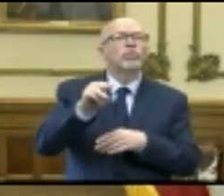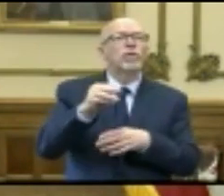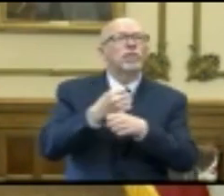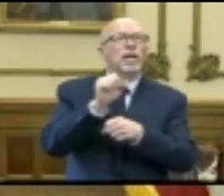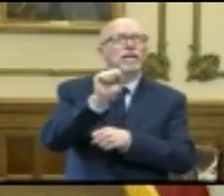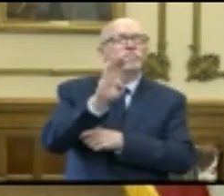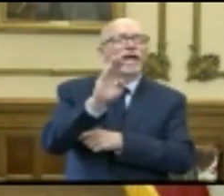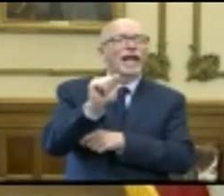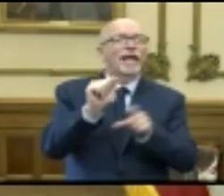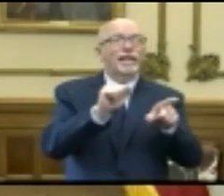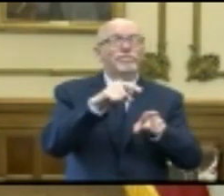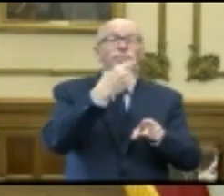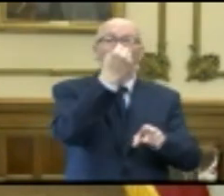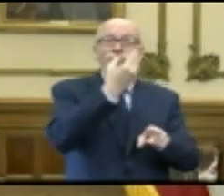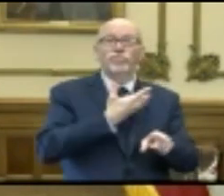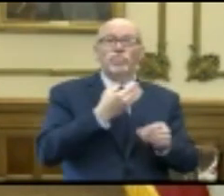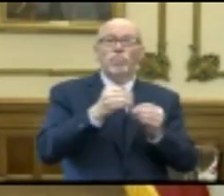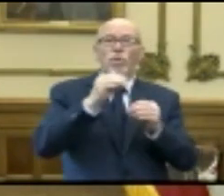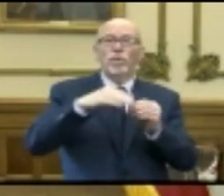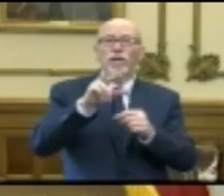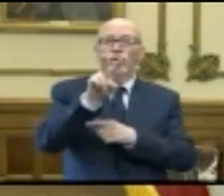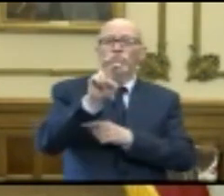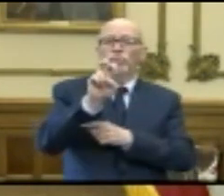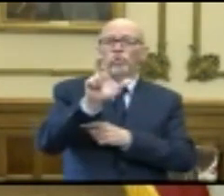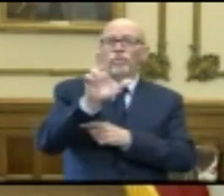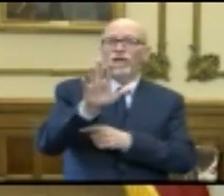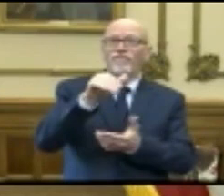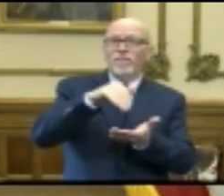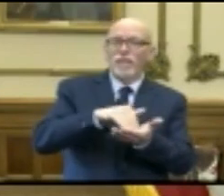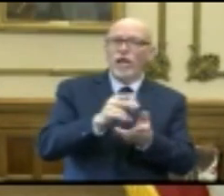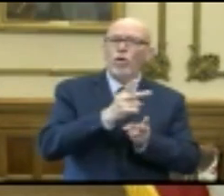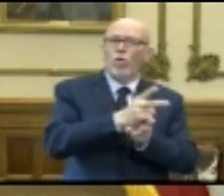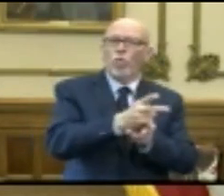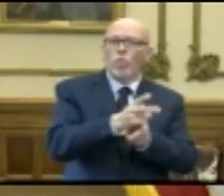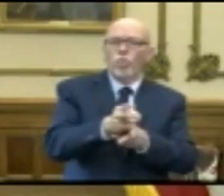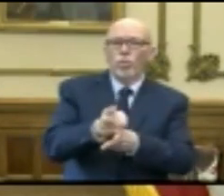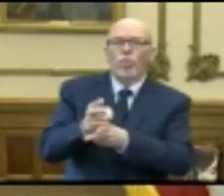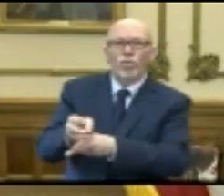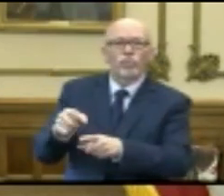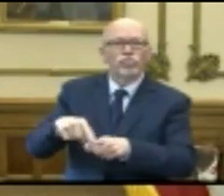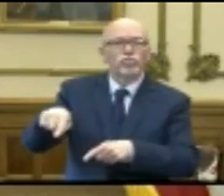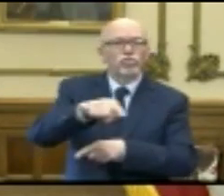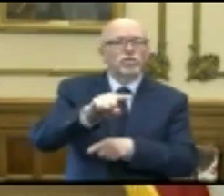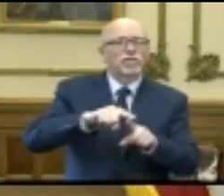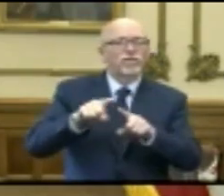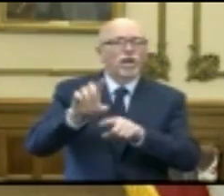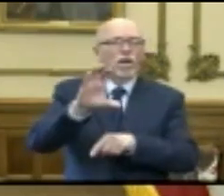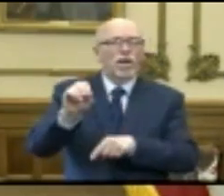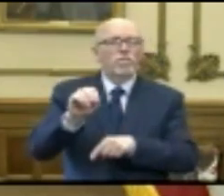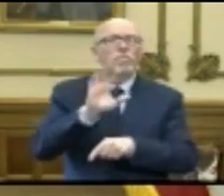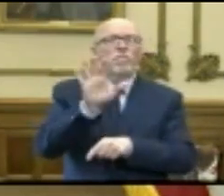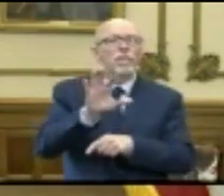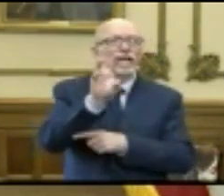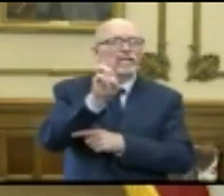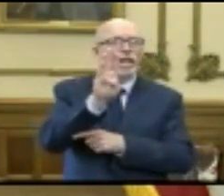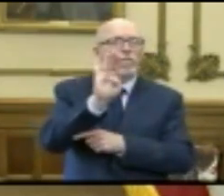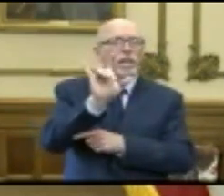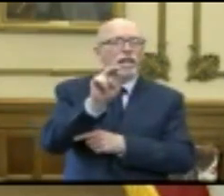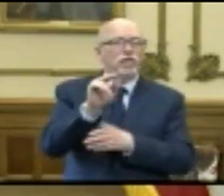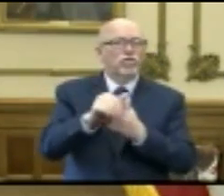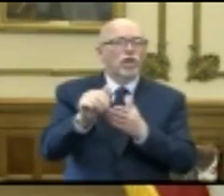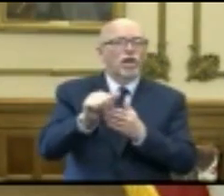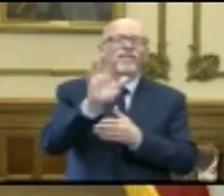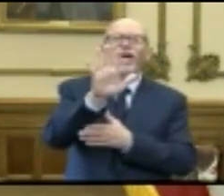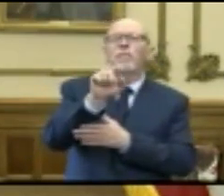us that over 235,000 loans have been made, totaling roughly $6 billion, $5